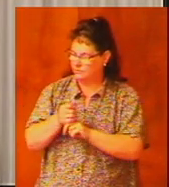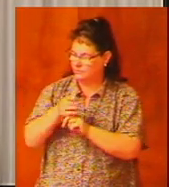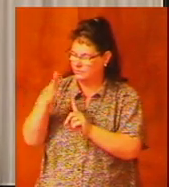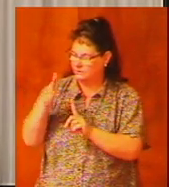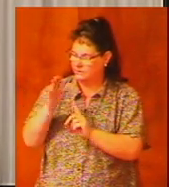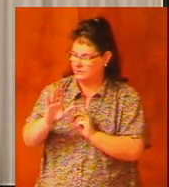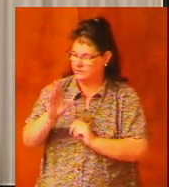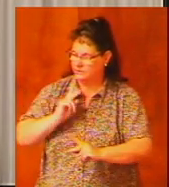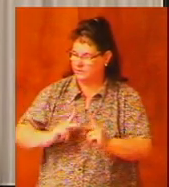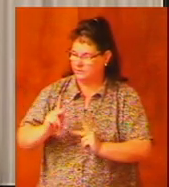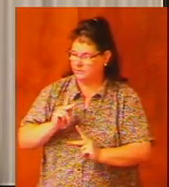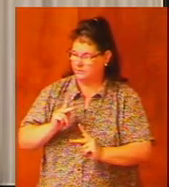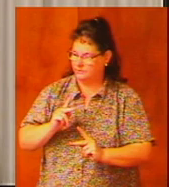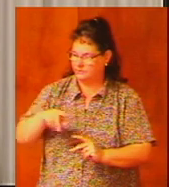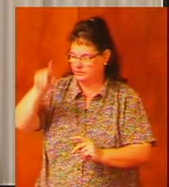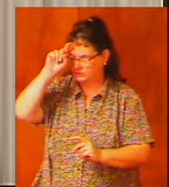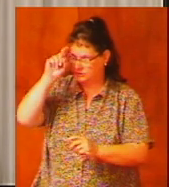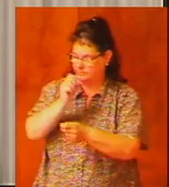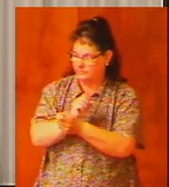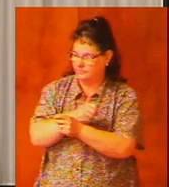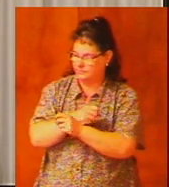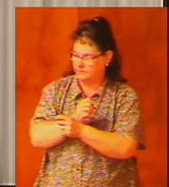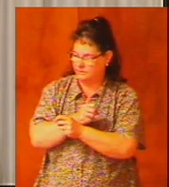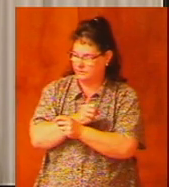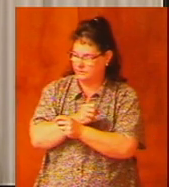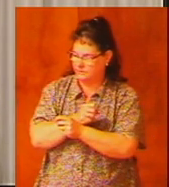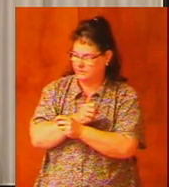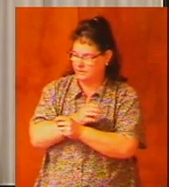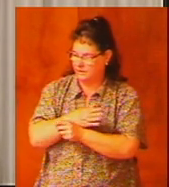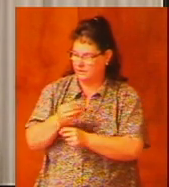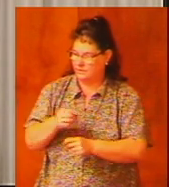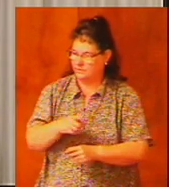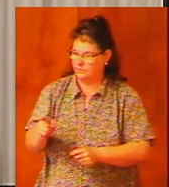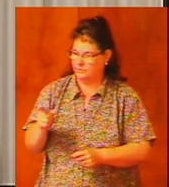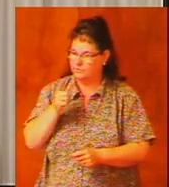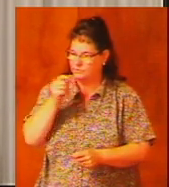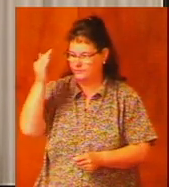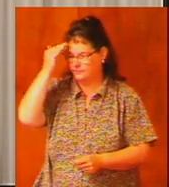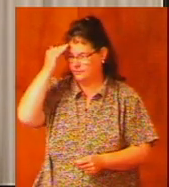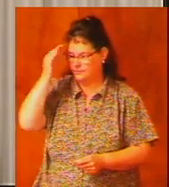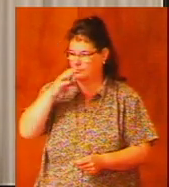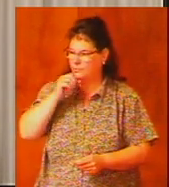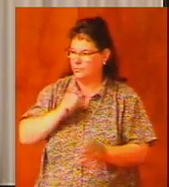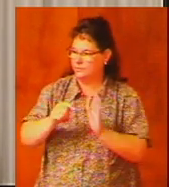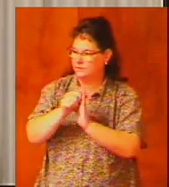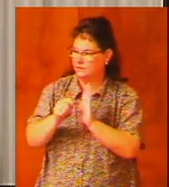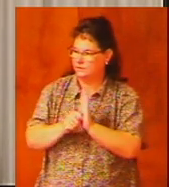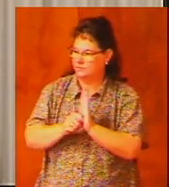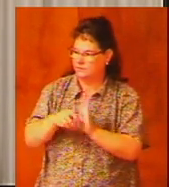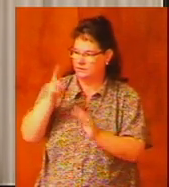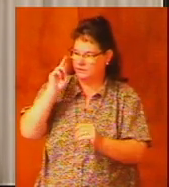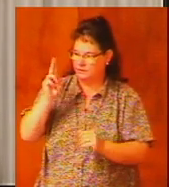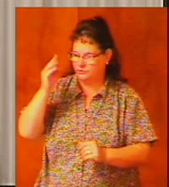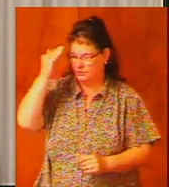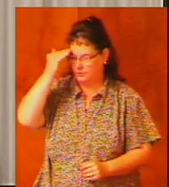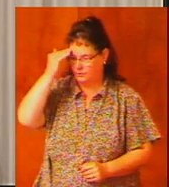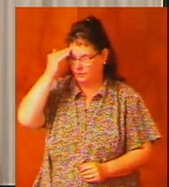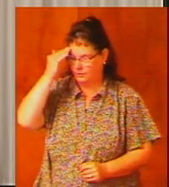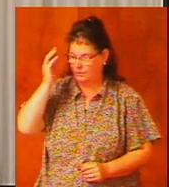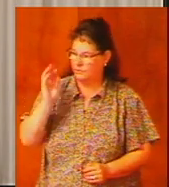from Egyptian bondage. And those familiar with Old Testament history know that